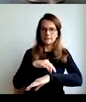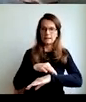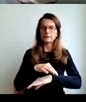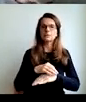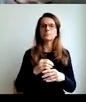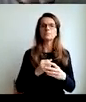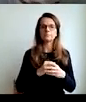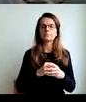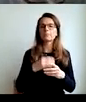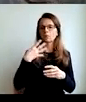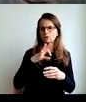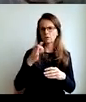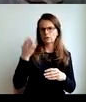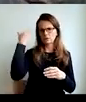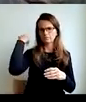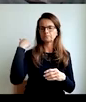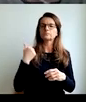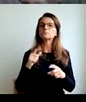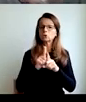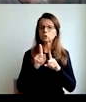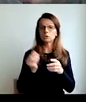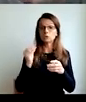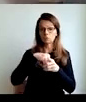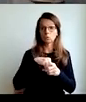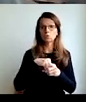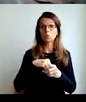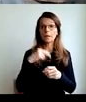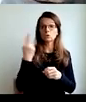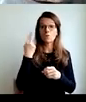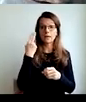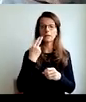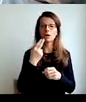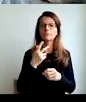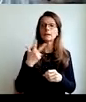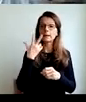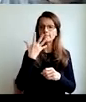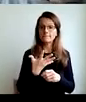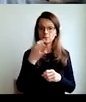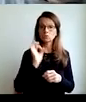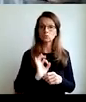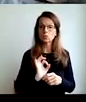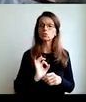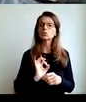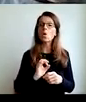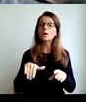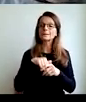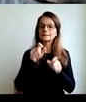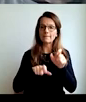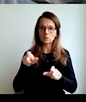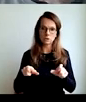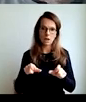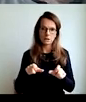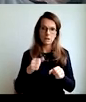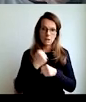pointless job, pointless work. 14 days ago, US research coverings Slovenia as well.